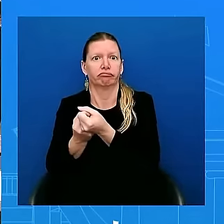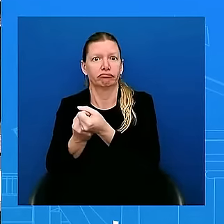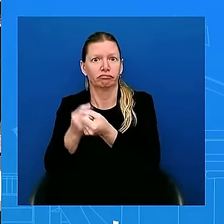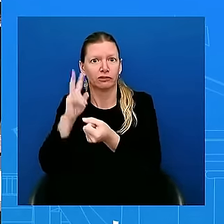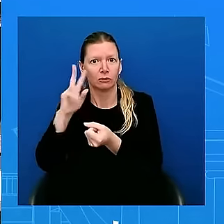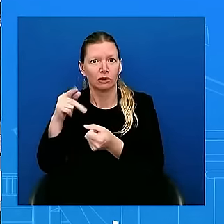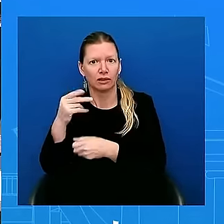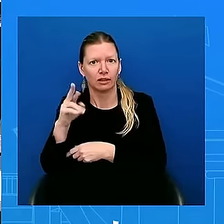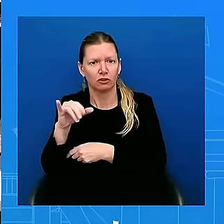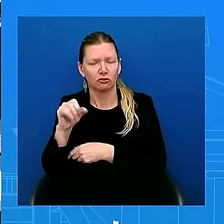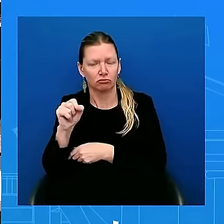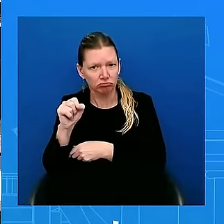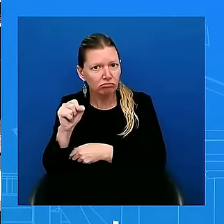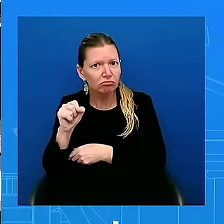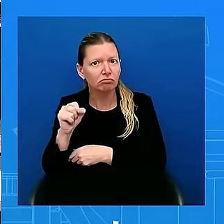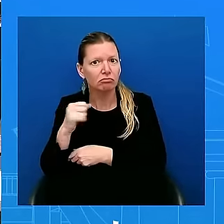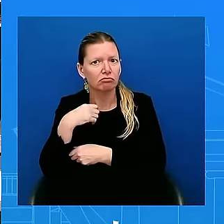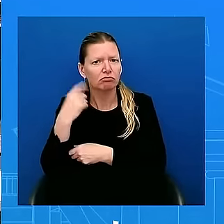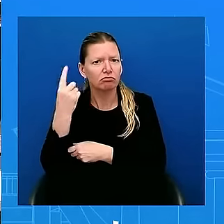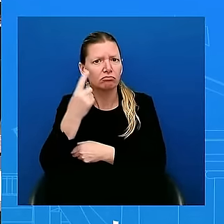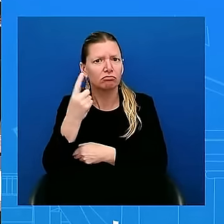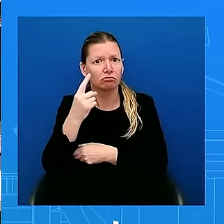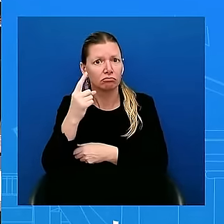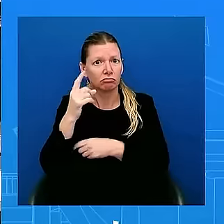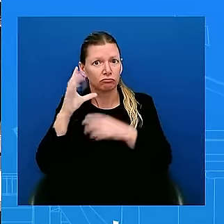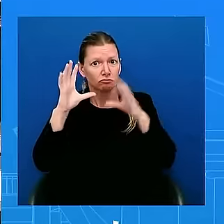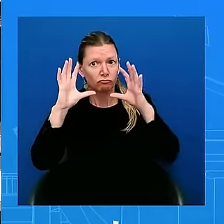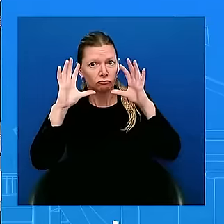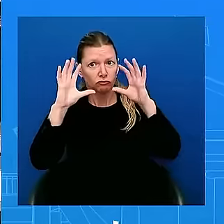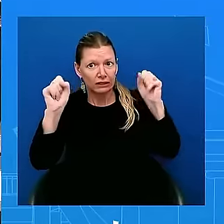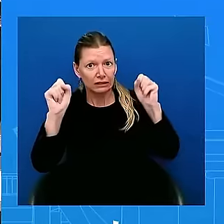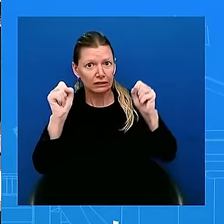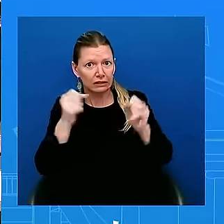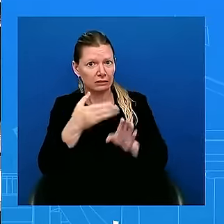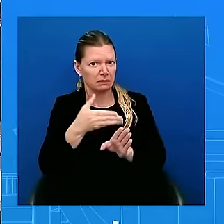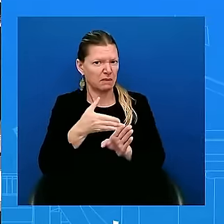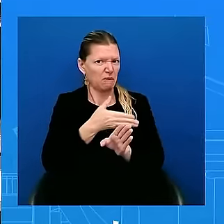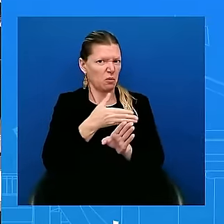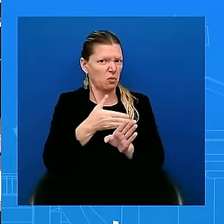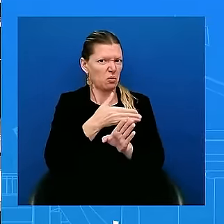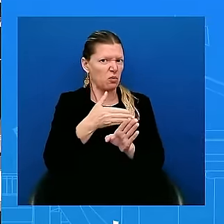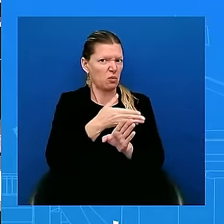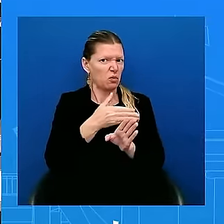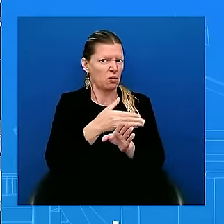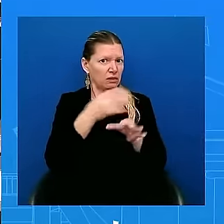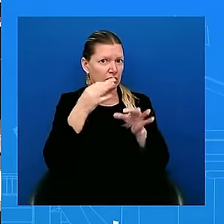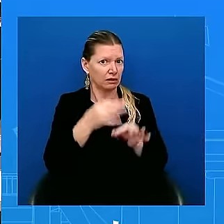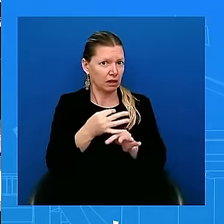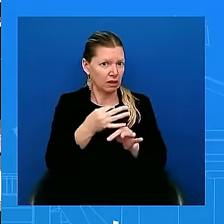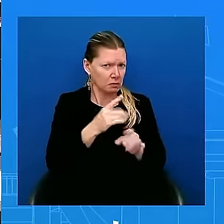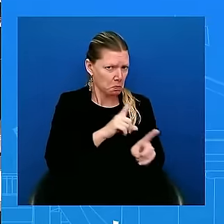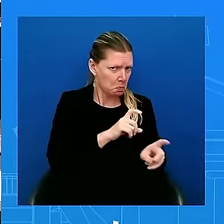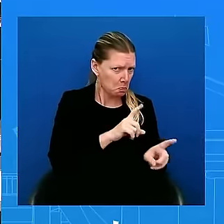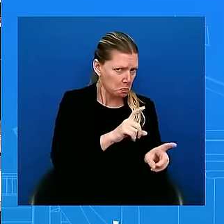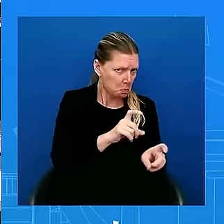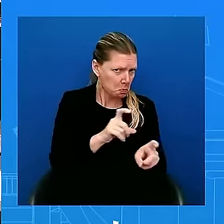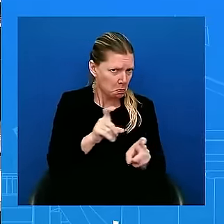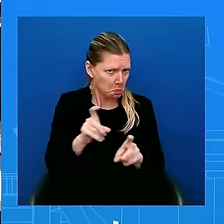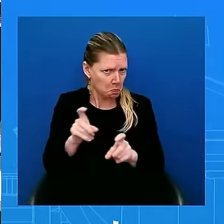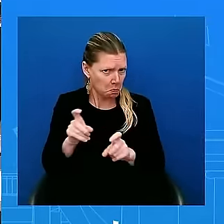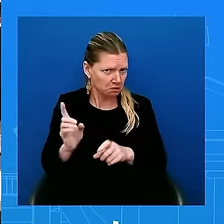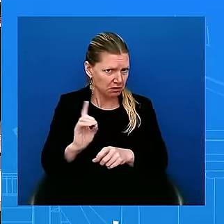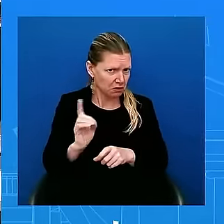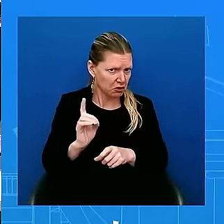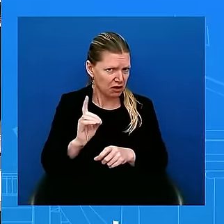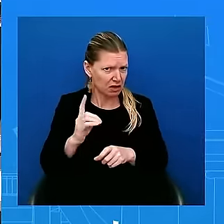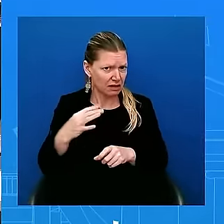sought assurances from other leading you know Democratic candidates that they would challenge her